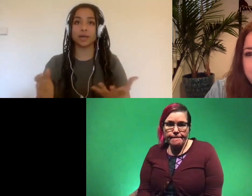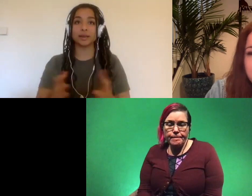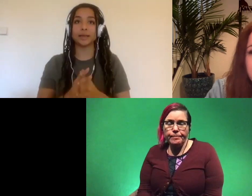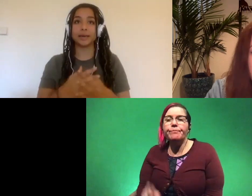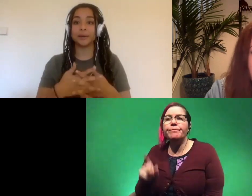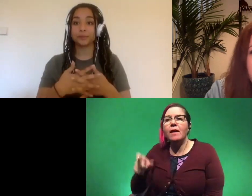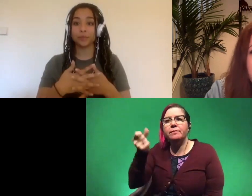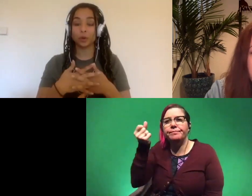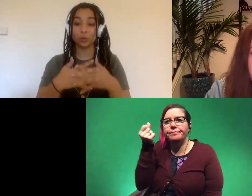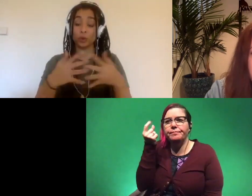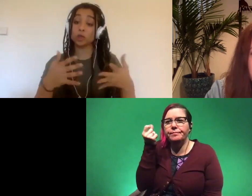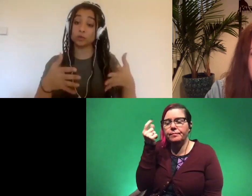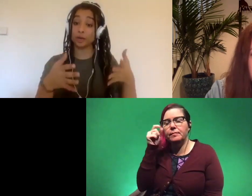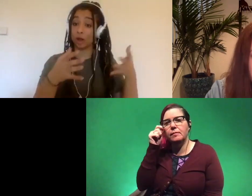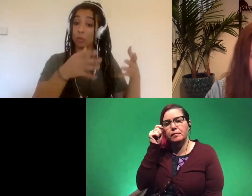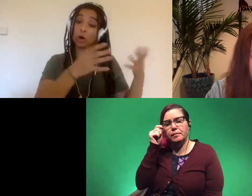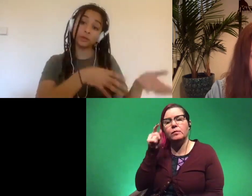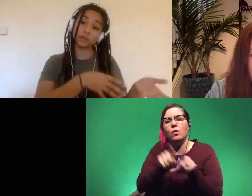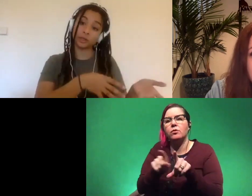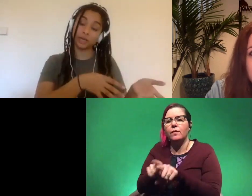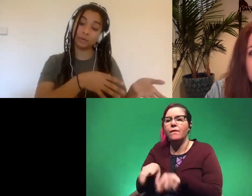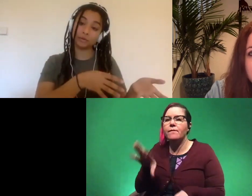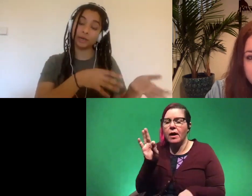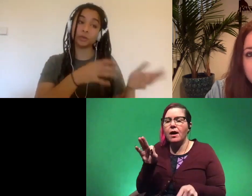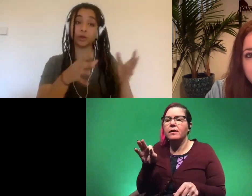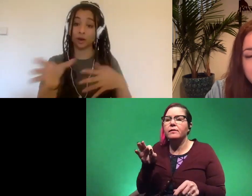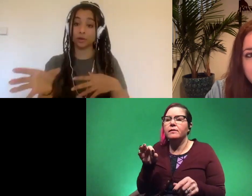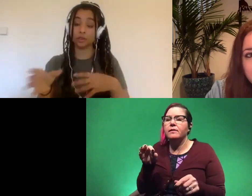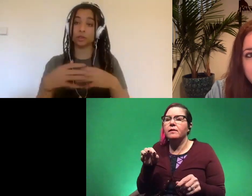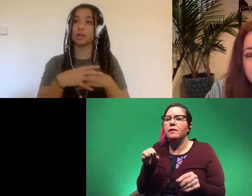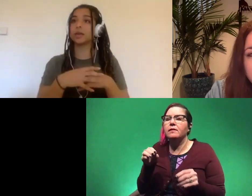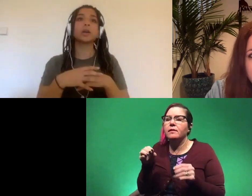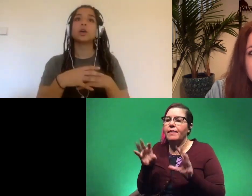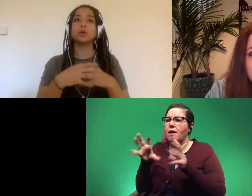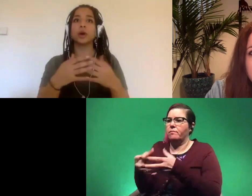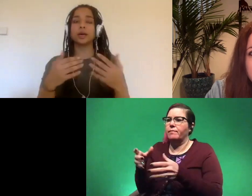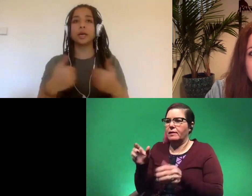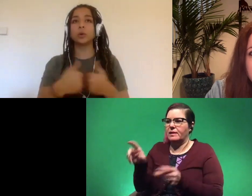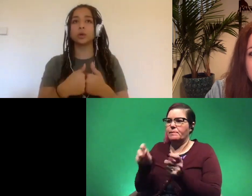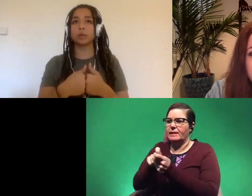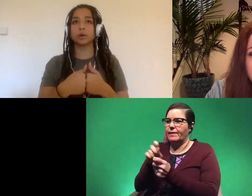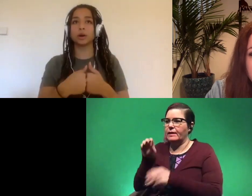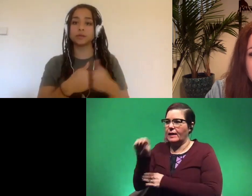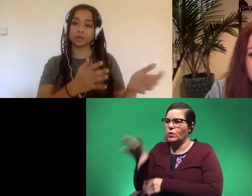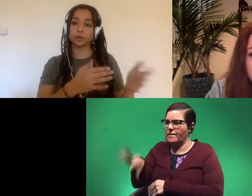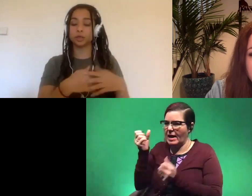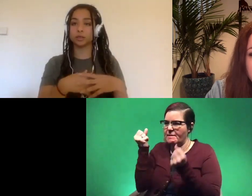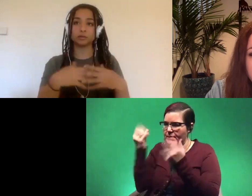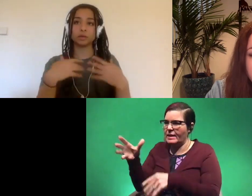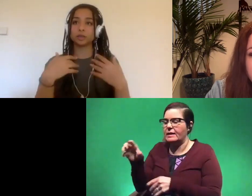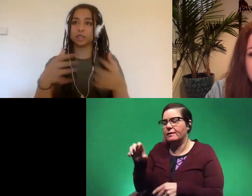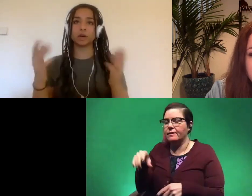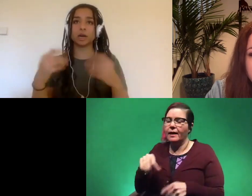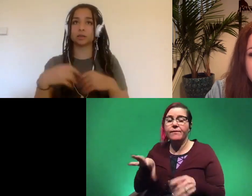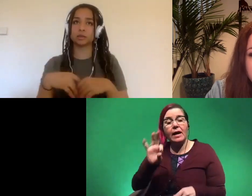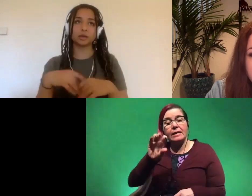understand that like we also find a lot more of a certain type of dinosaur than others it's not like you find an equal number of stegosaurs and